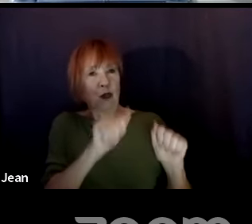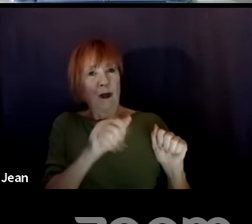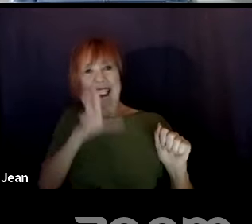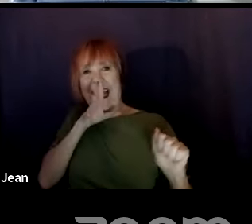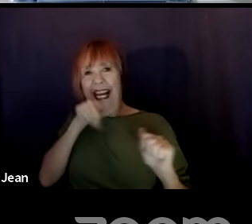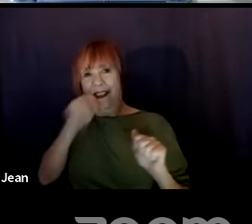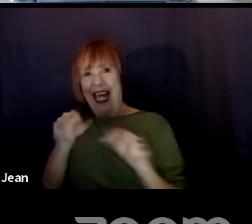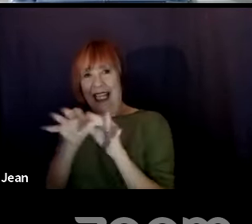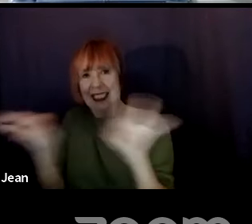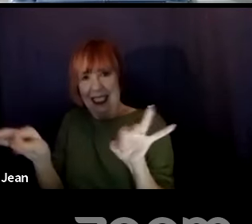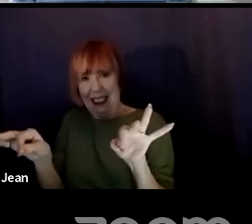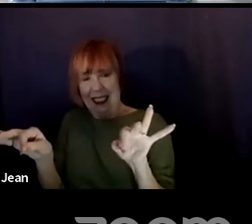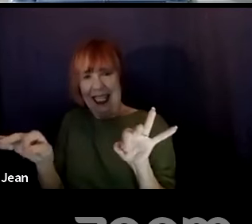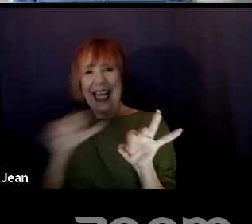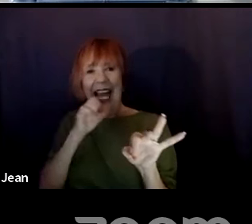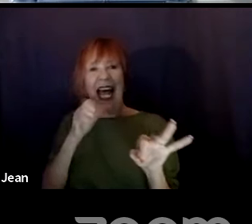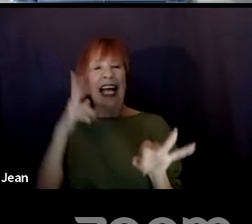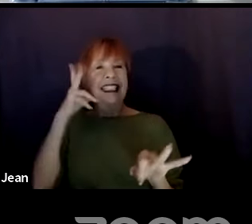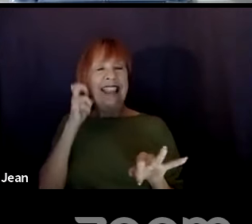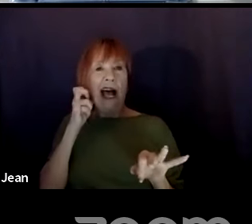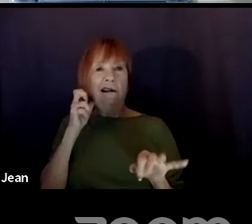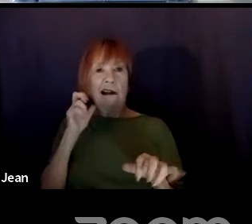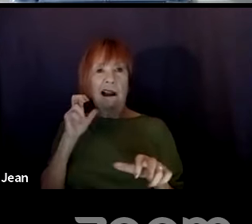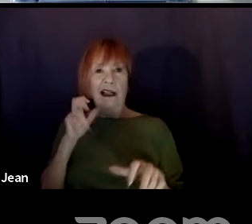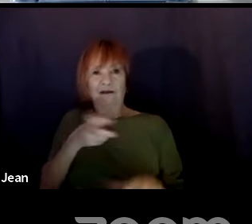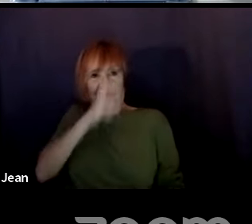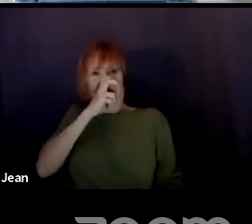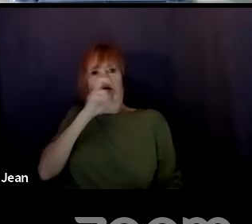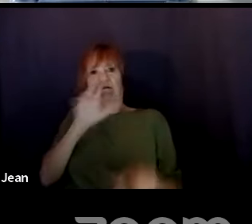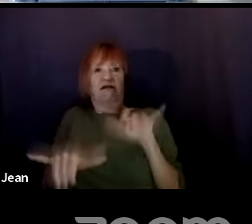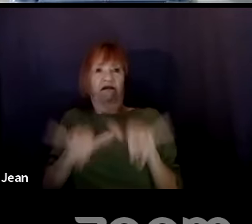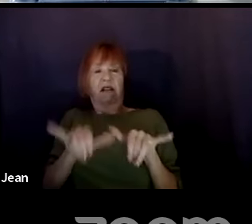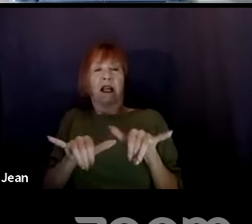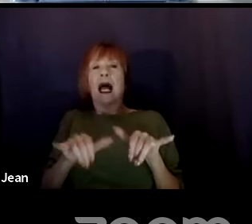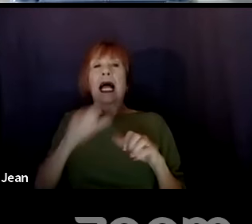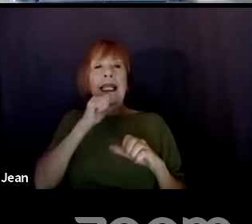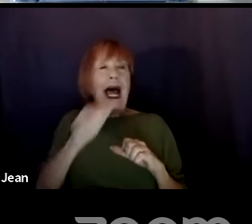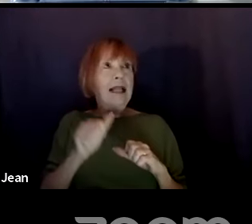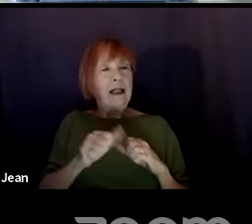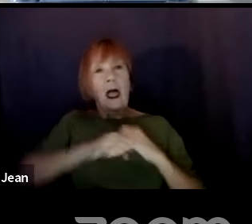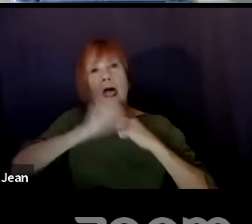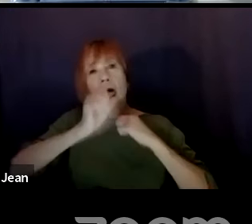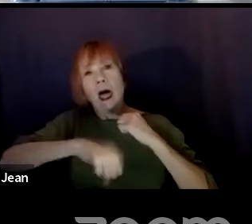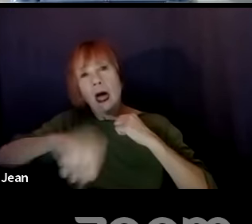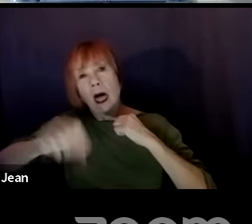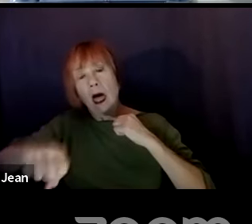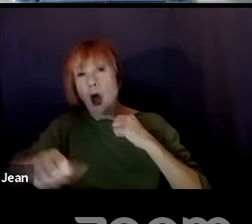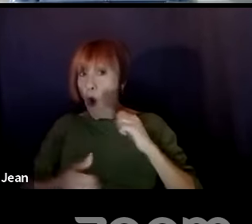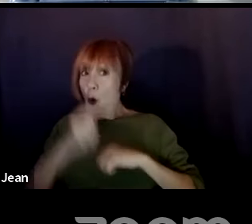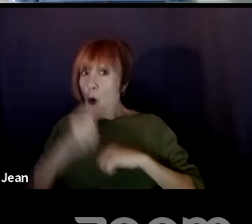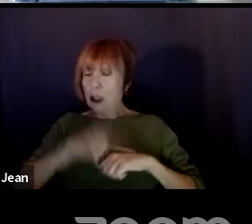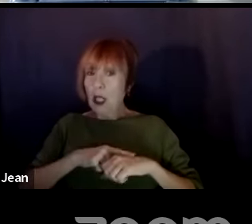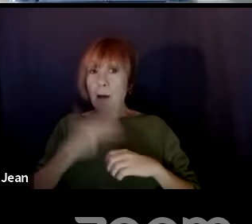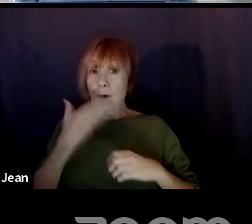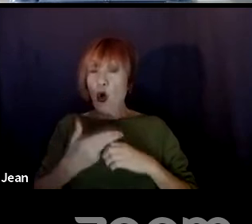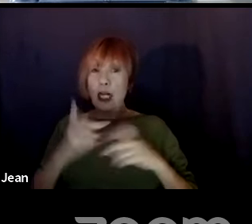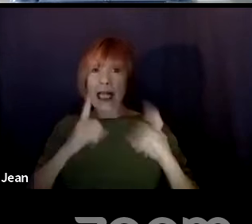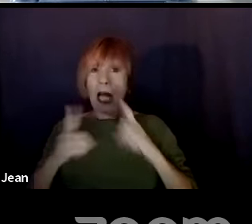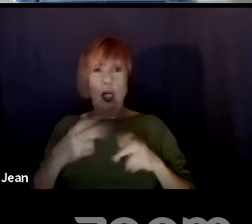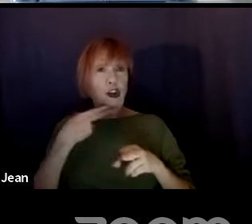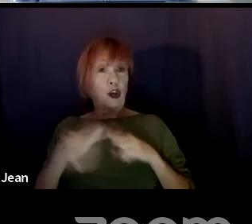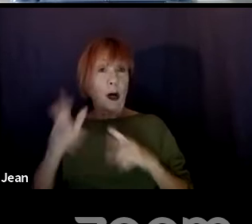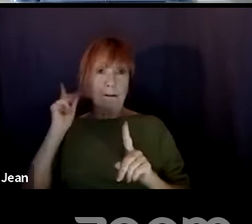sound stilted. Uh, that is not long. Uh, usually good dialogue is short, quick, uh,